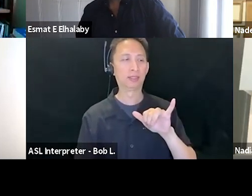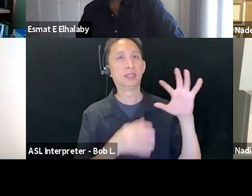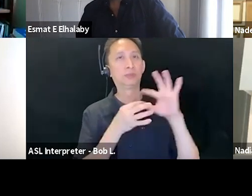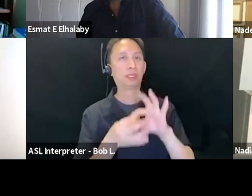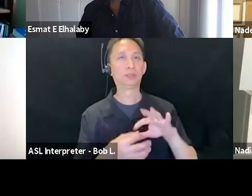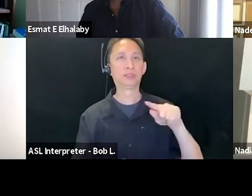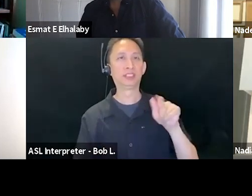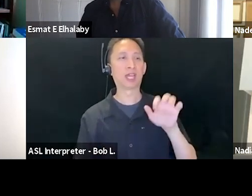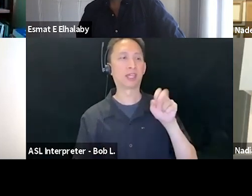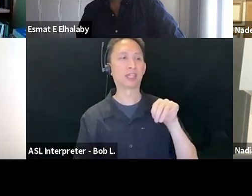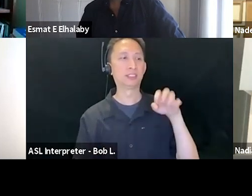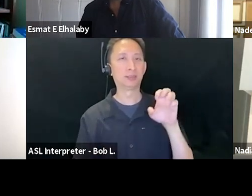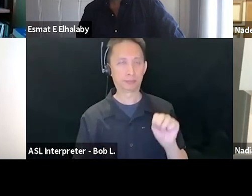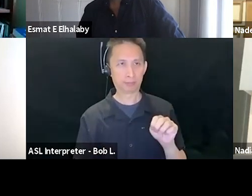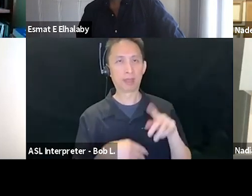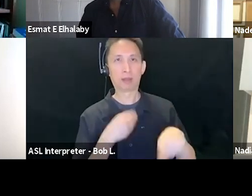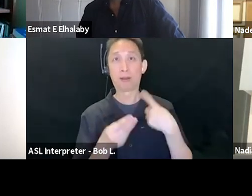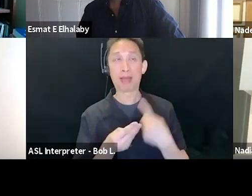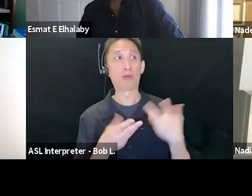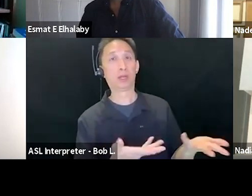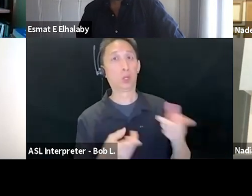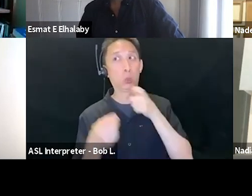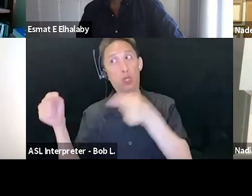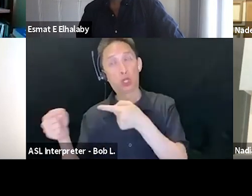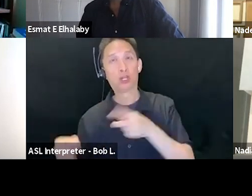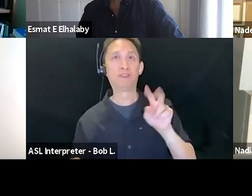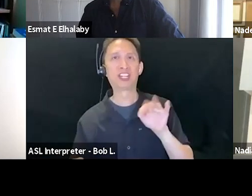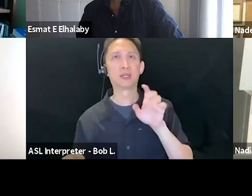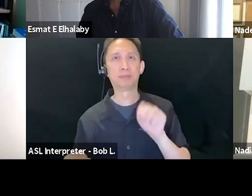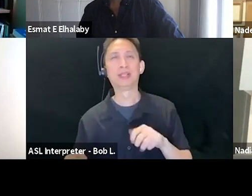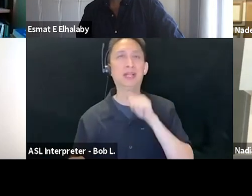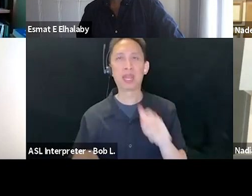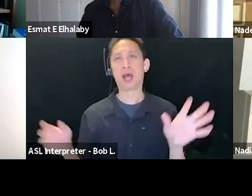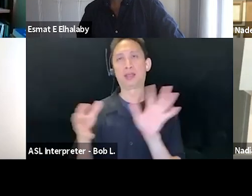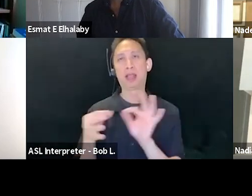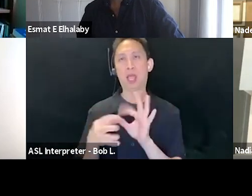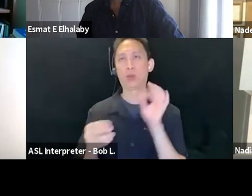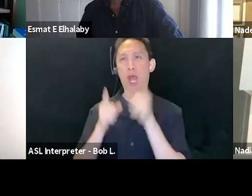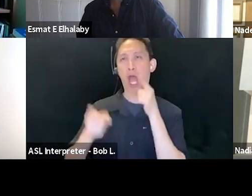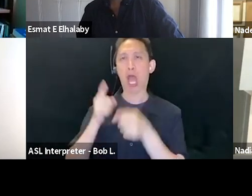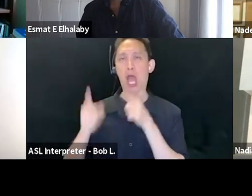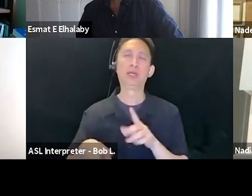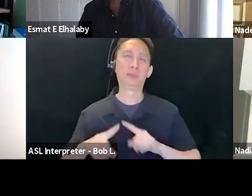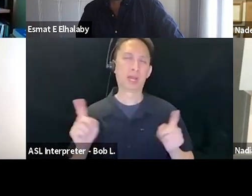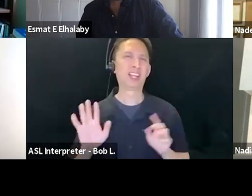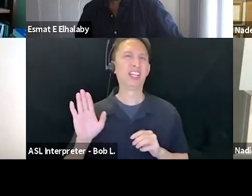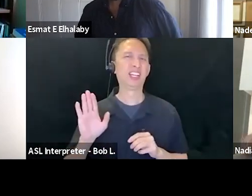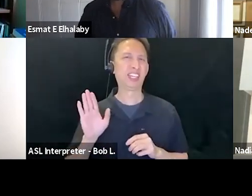Zionism from the standpoint of its victims, but not all the fiery language. And I think this is peak of his language in terms of recognizing.